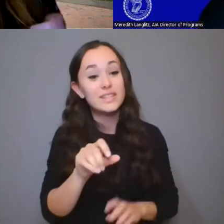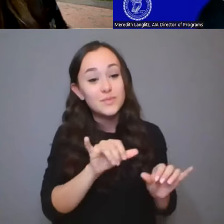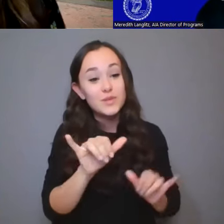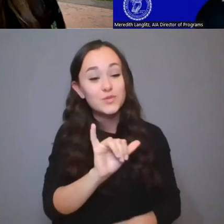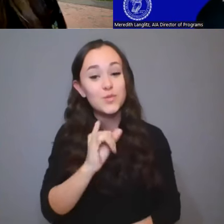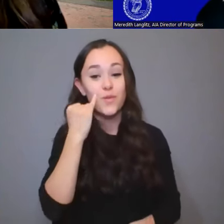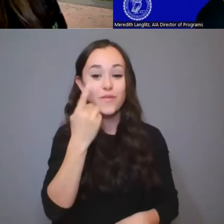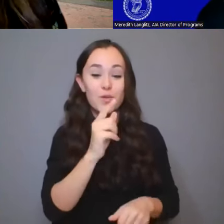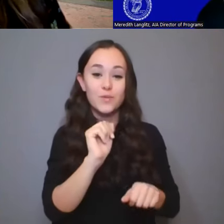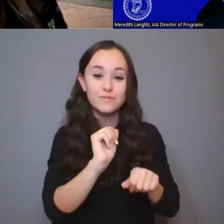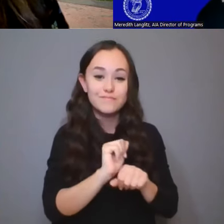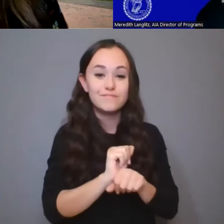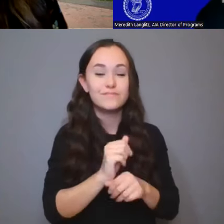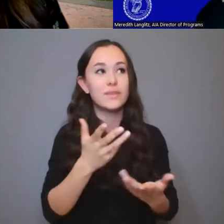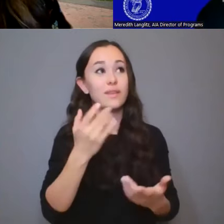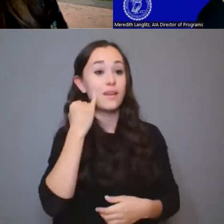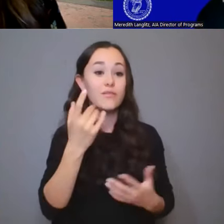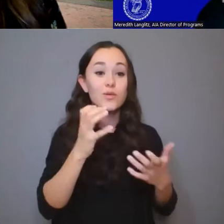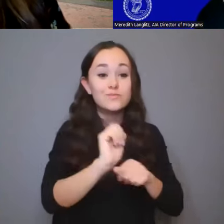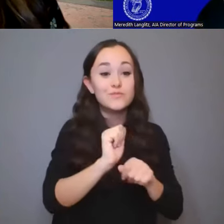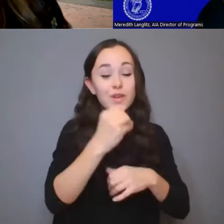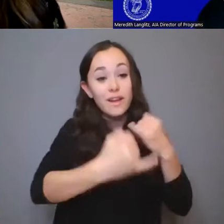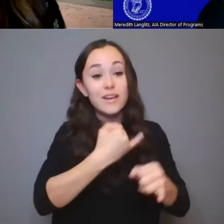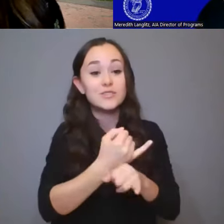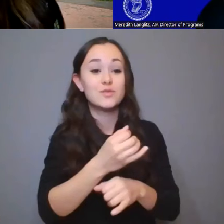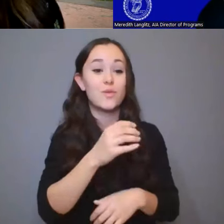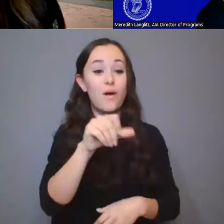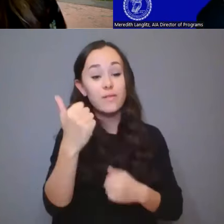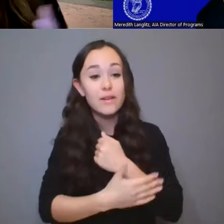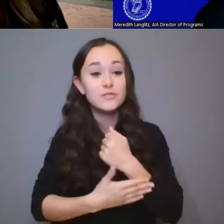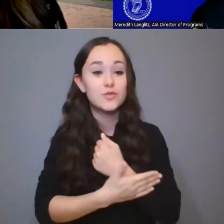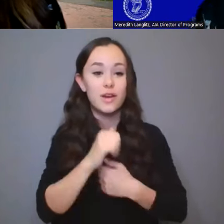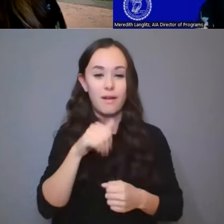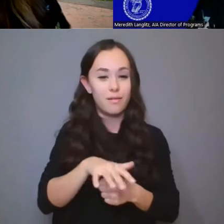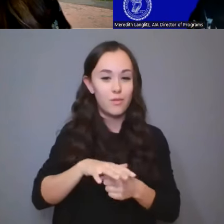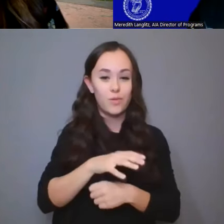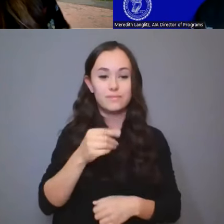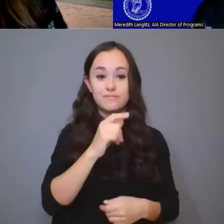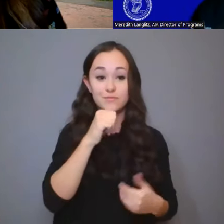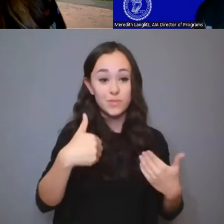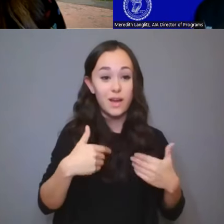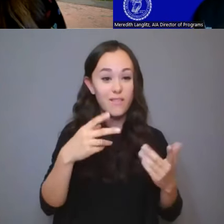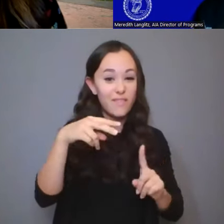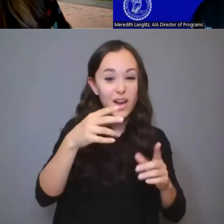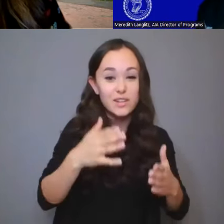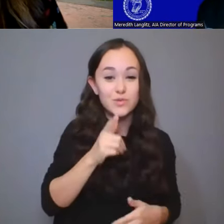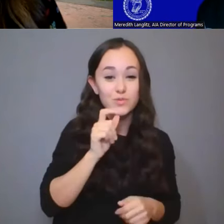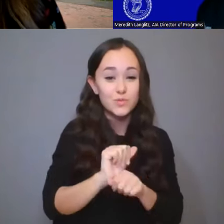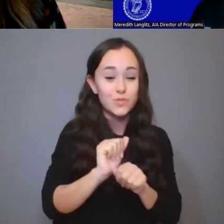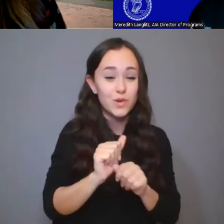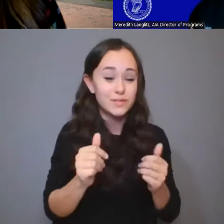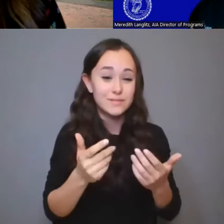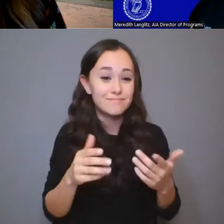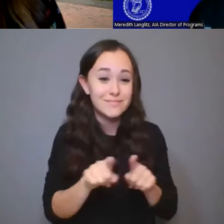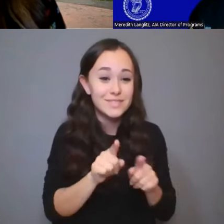you know, if you want to work internationally or you don't want to work locally and you don't necessarily have an advisor who works in the same settings that you do, you know, you still